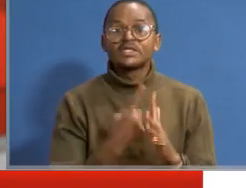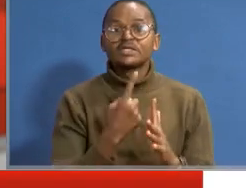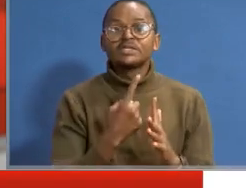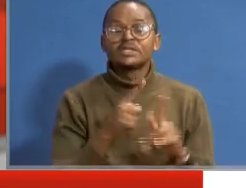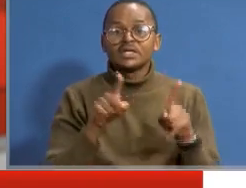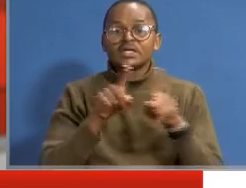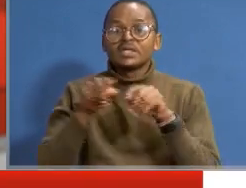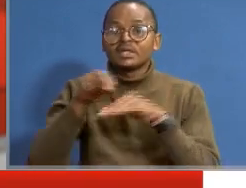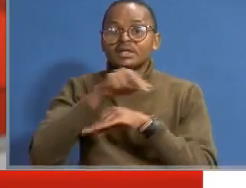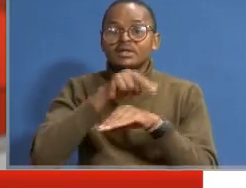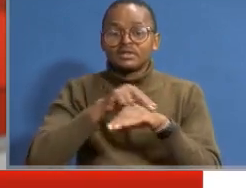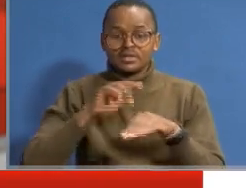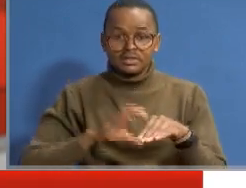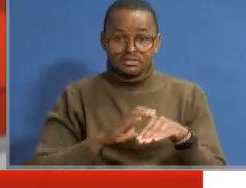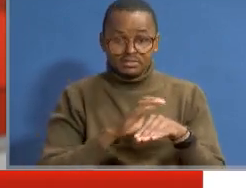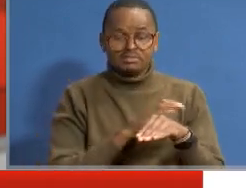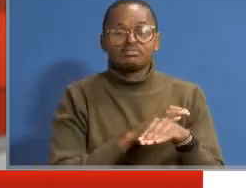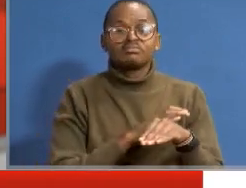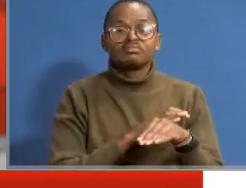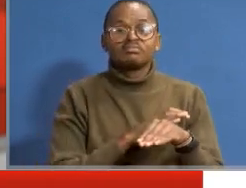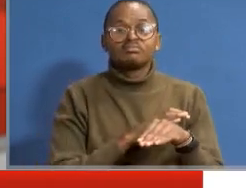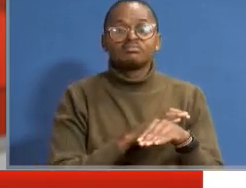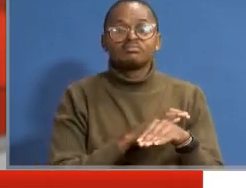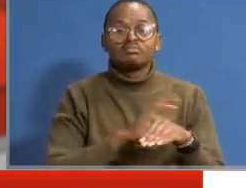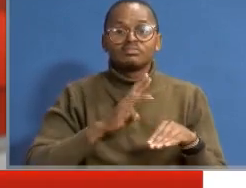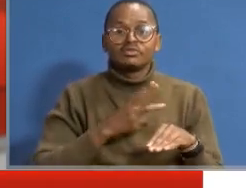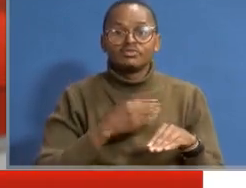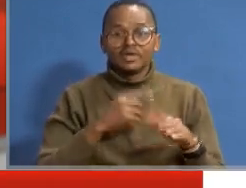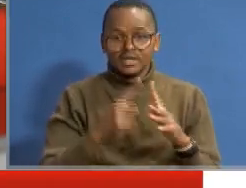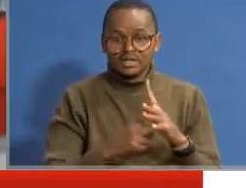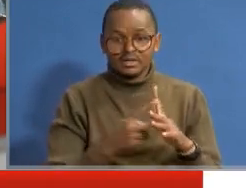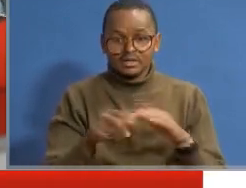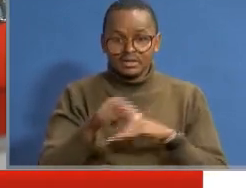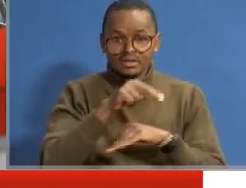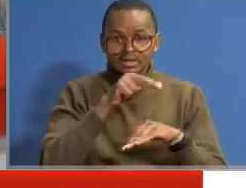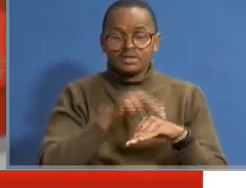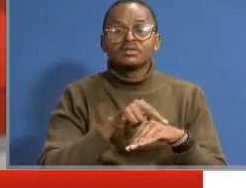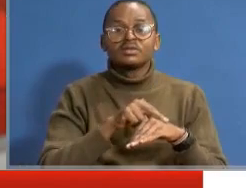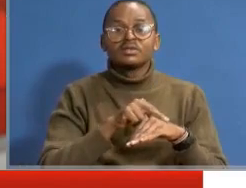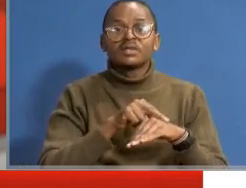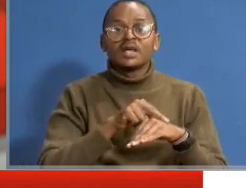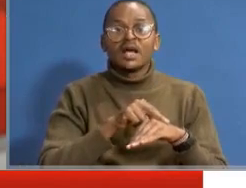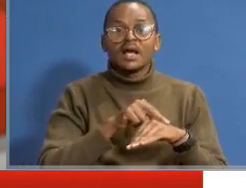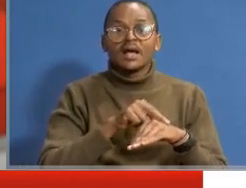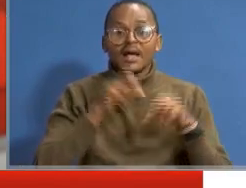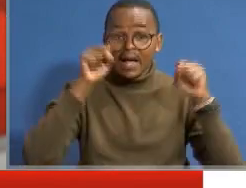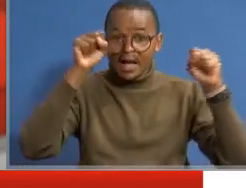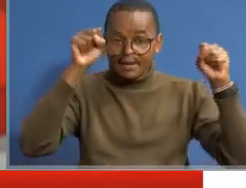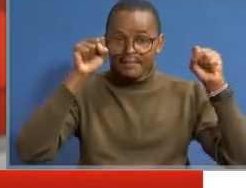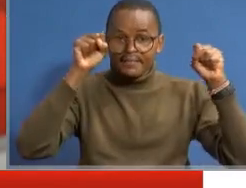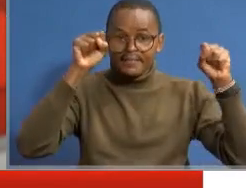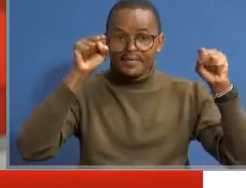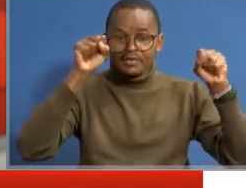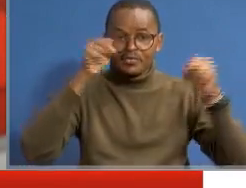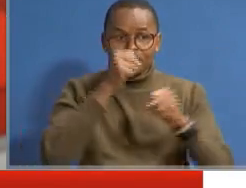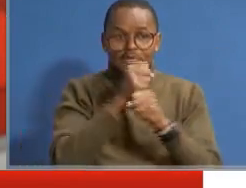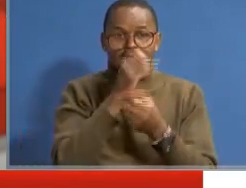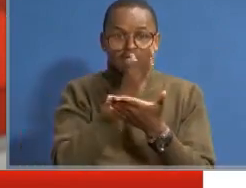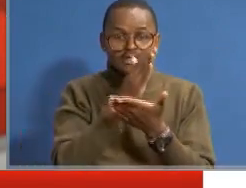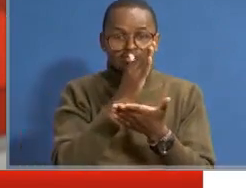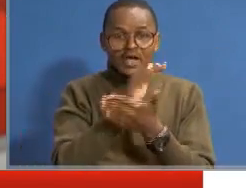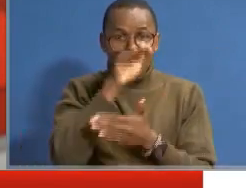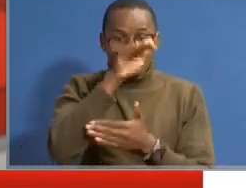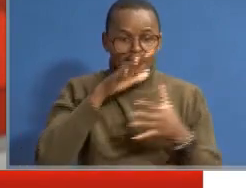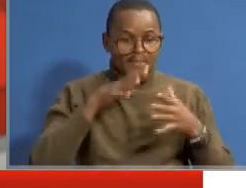As the National Council for Persons with Disability, we have started a nationwide campaign just to make sure and